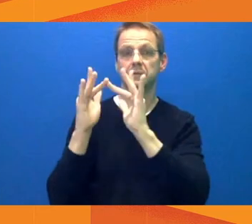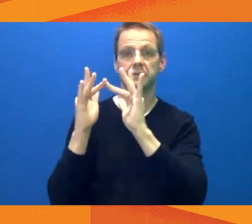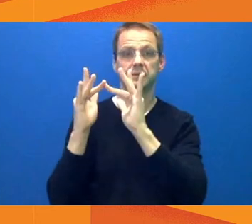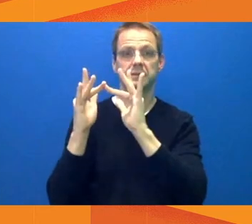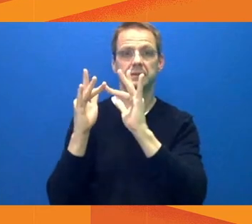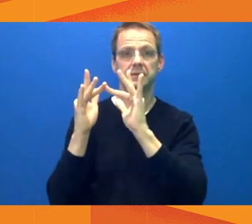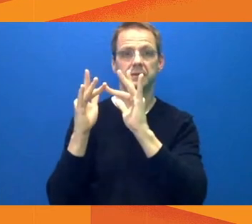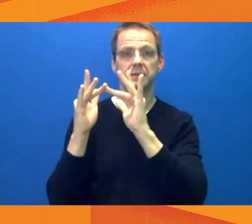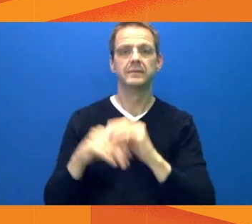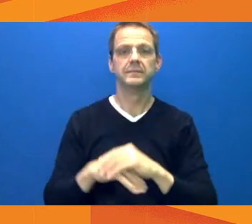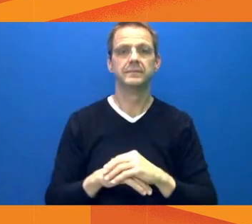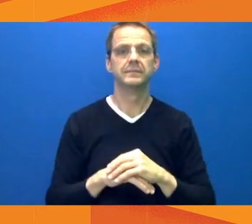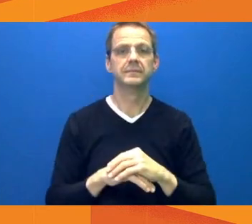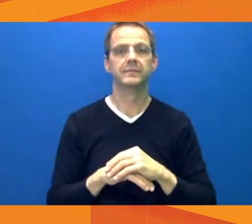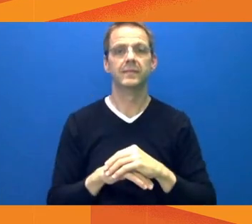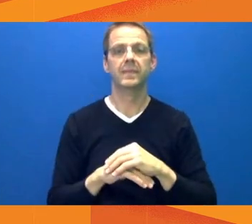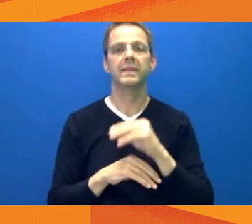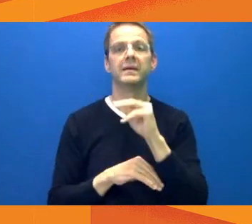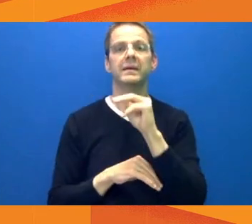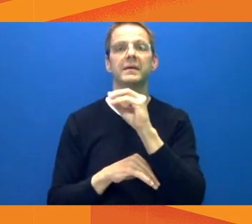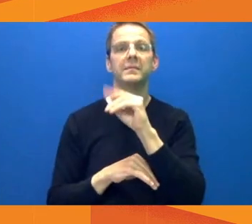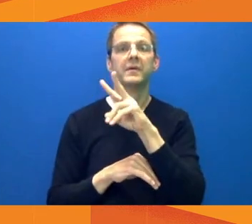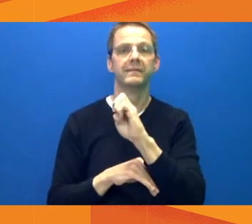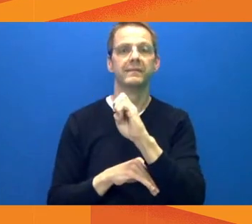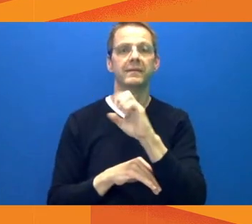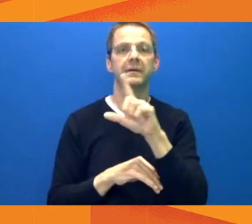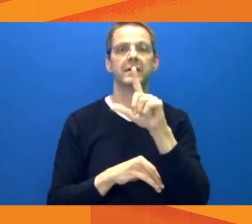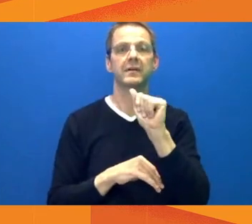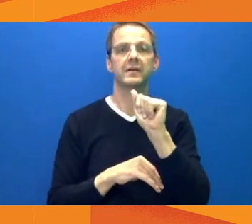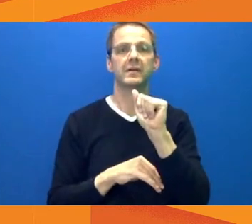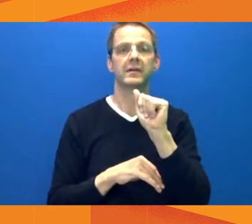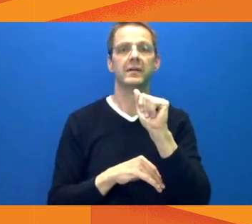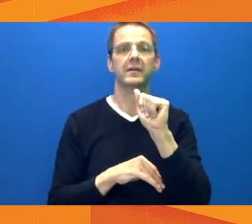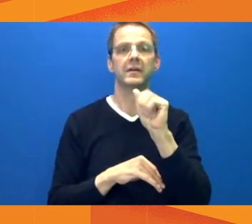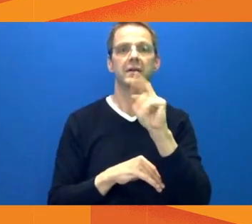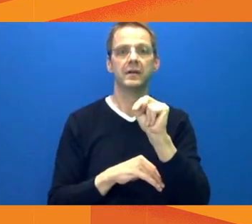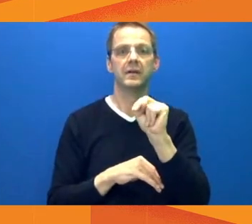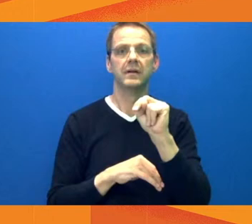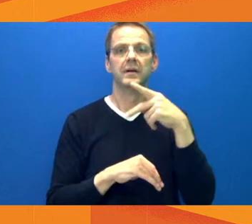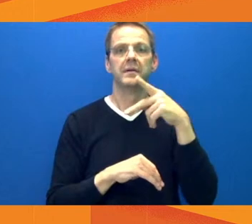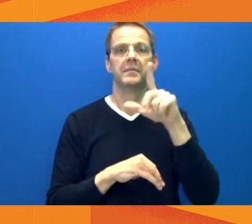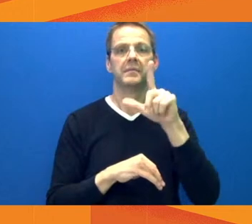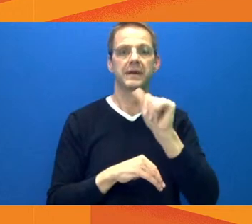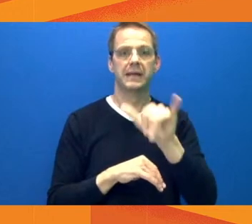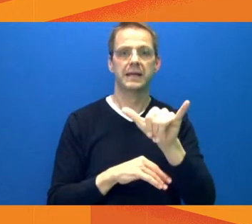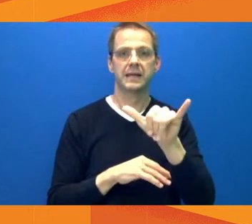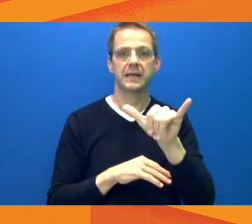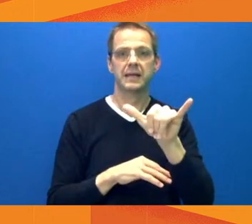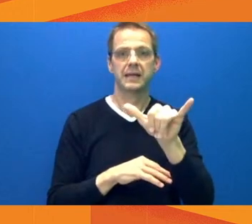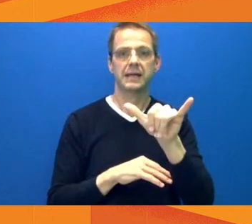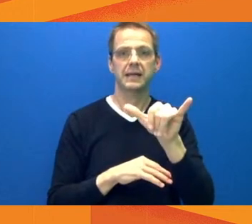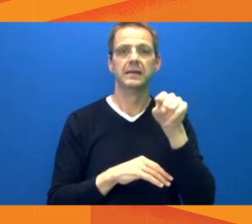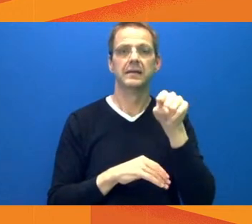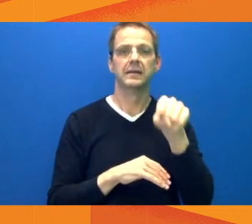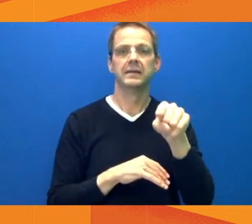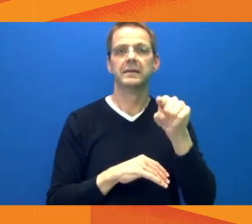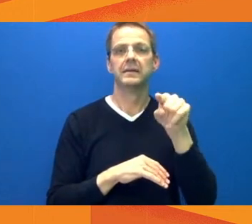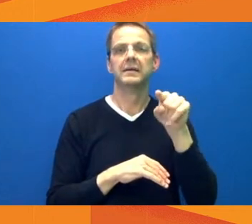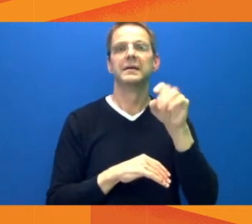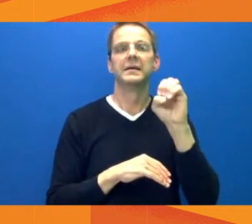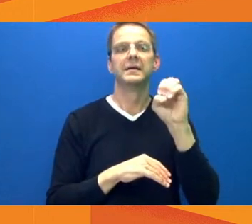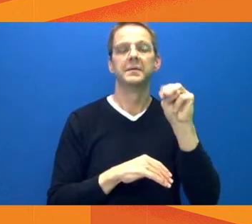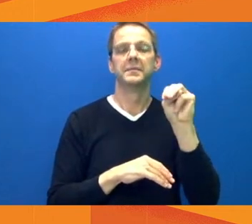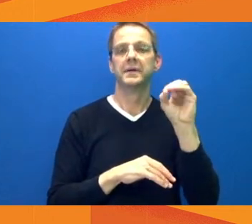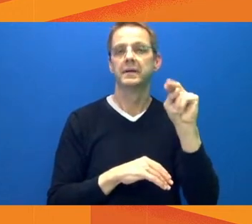employees. These restrictions have required us to make additional difficult staff decisions. The April 30 restrictions of